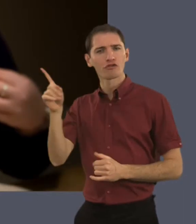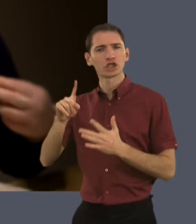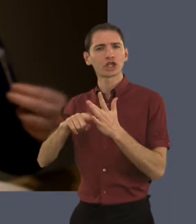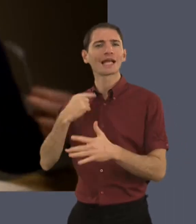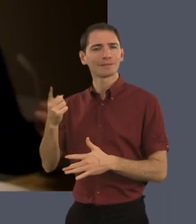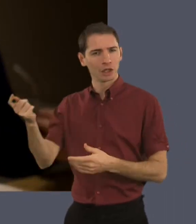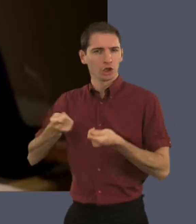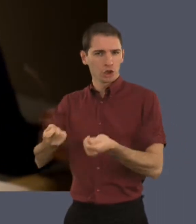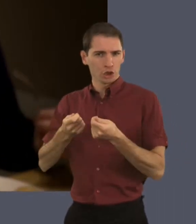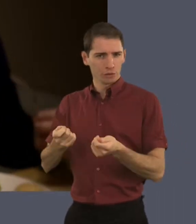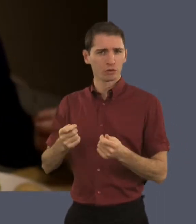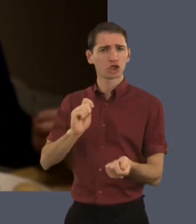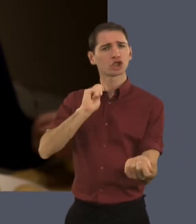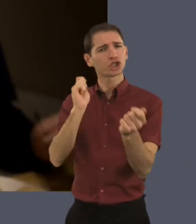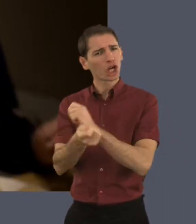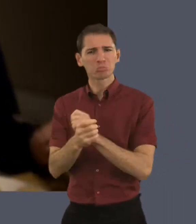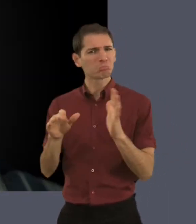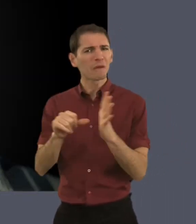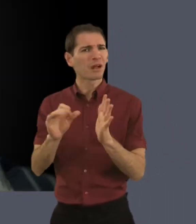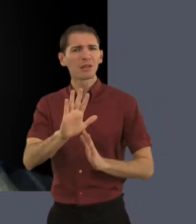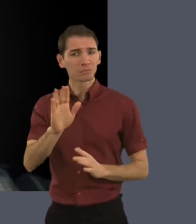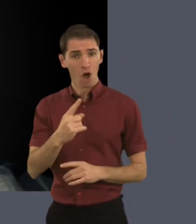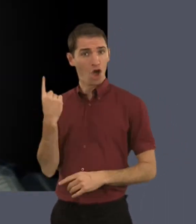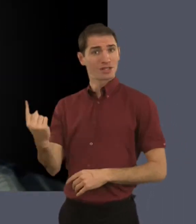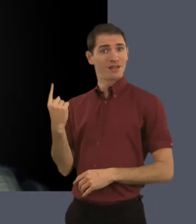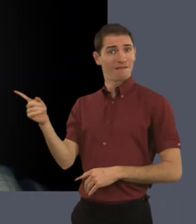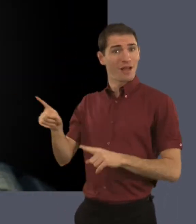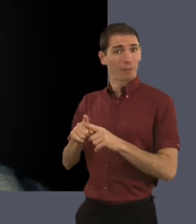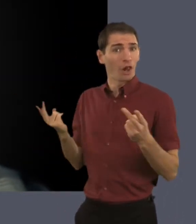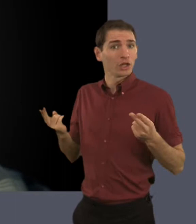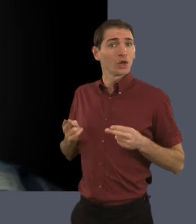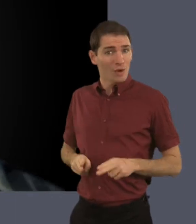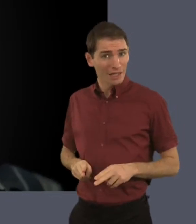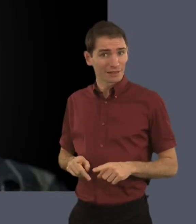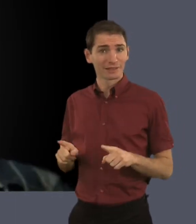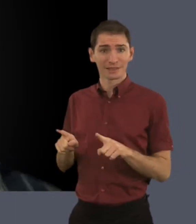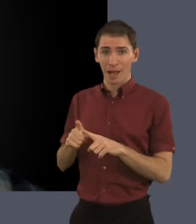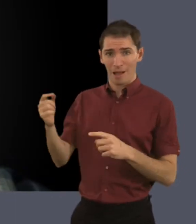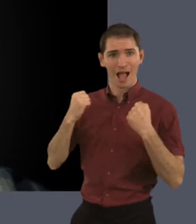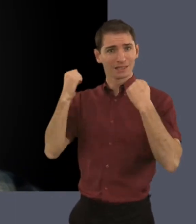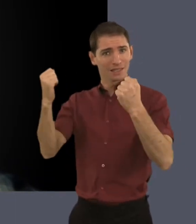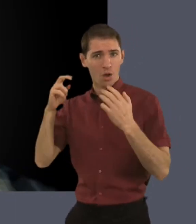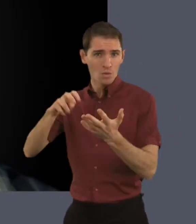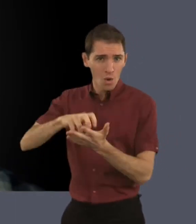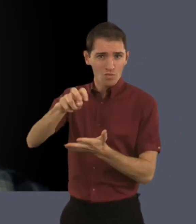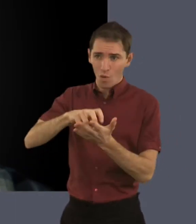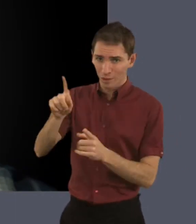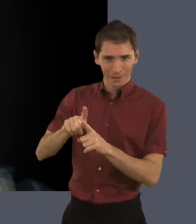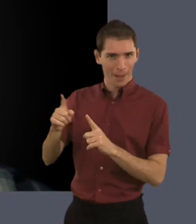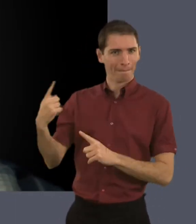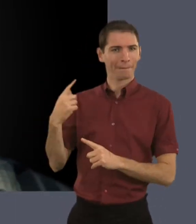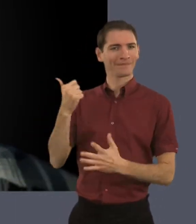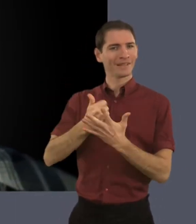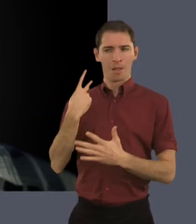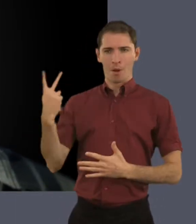haven't been difficult at all. She's been losing weight, so from me doing it, and she's now exercising more, walking to work and stuff